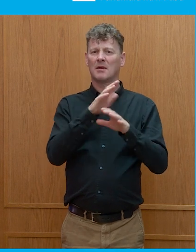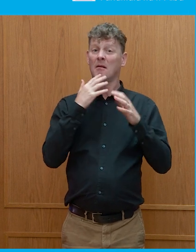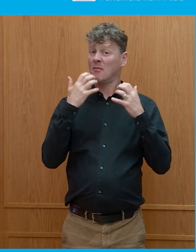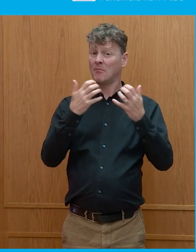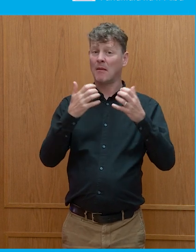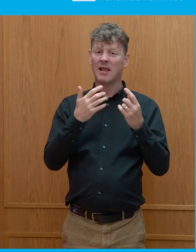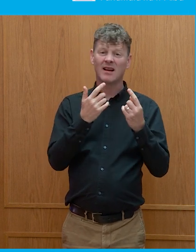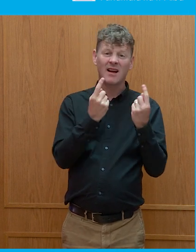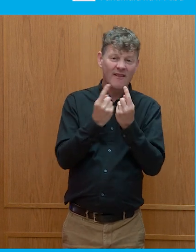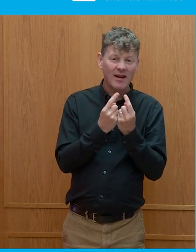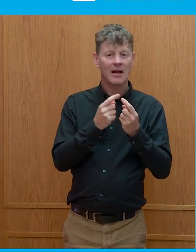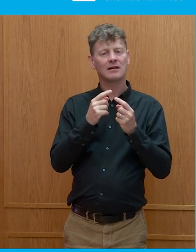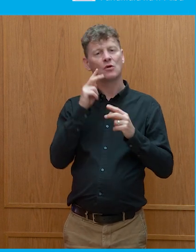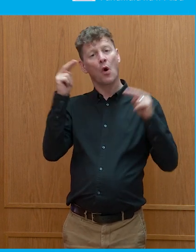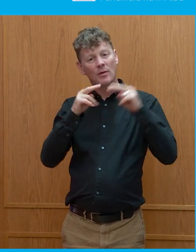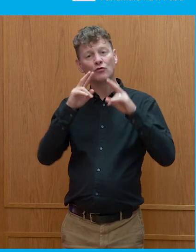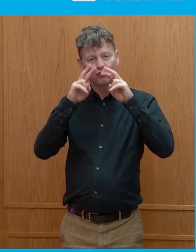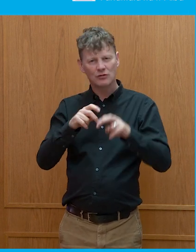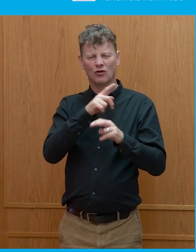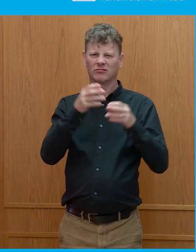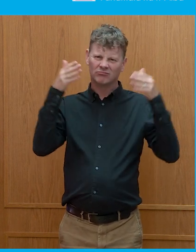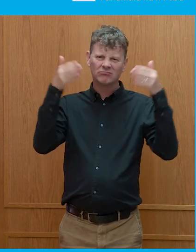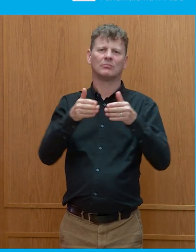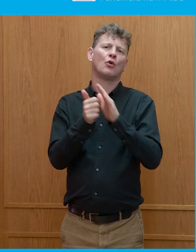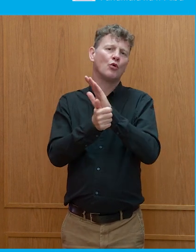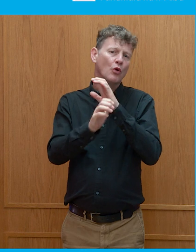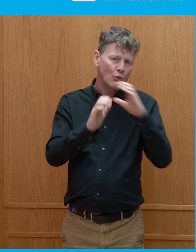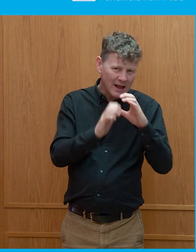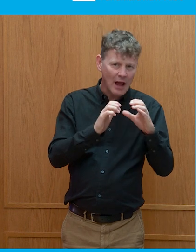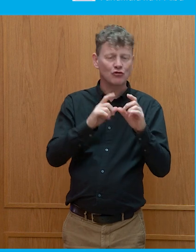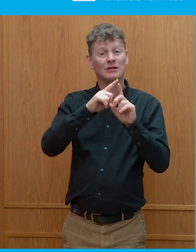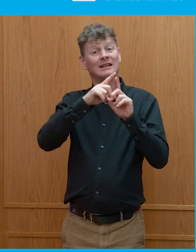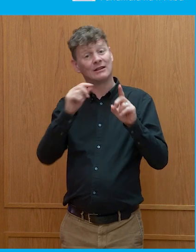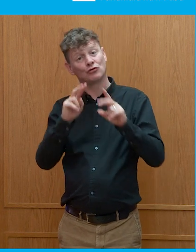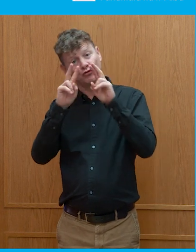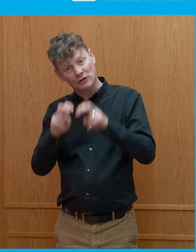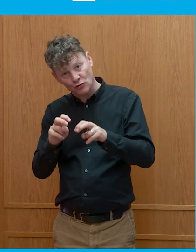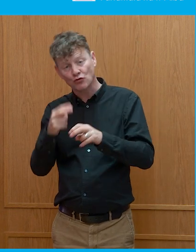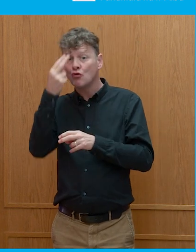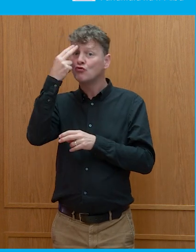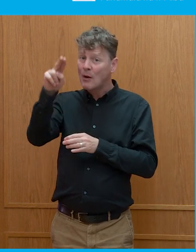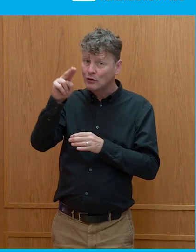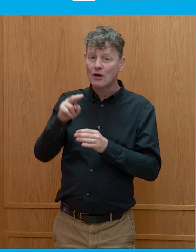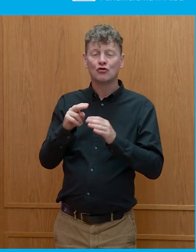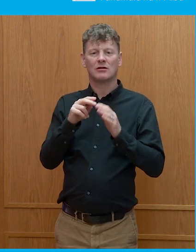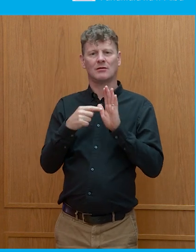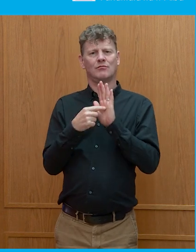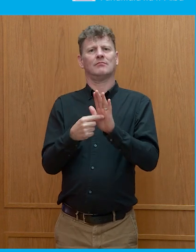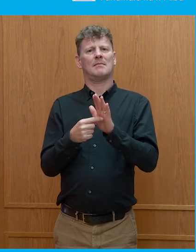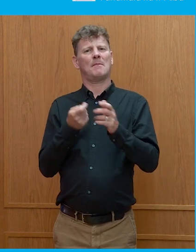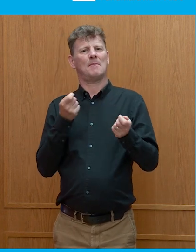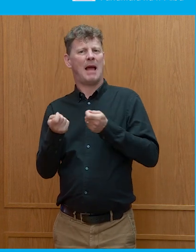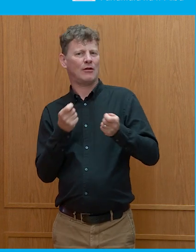more than 20 years with an expert in communications and digital research, reputation, brand management and political